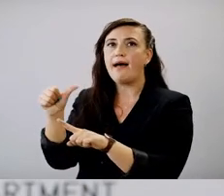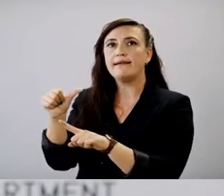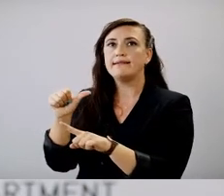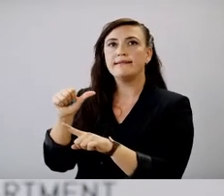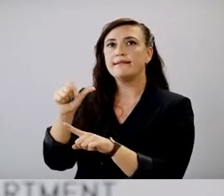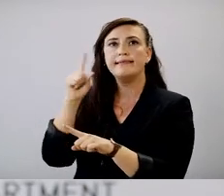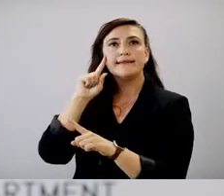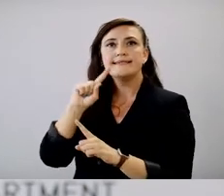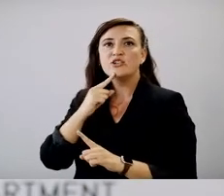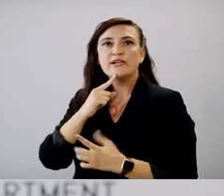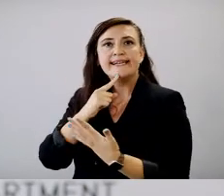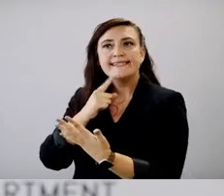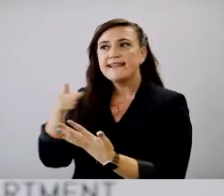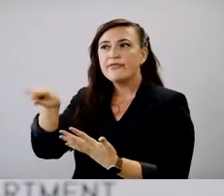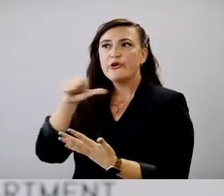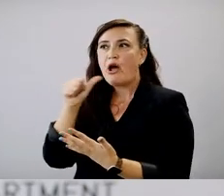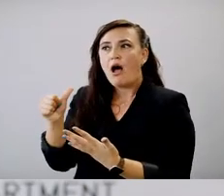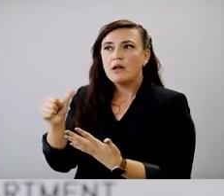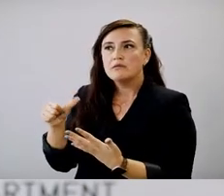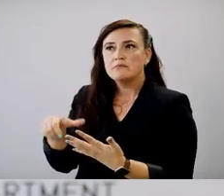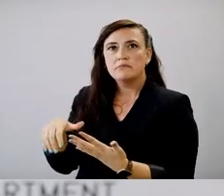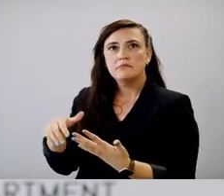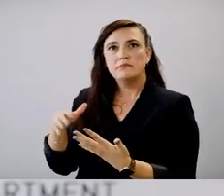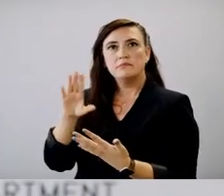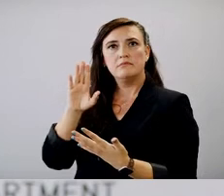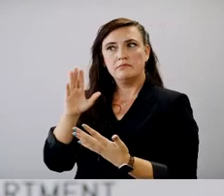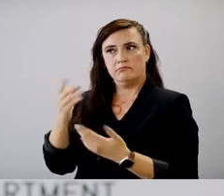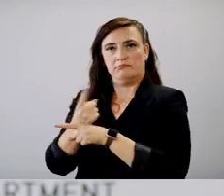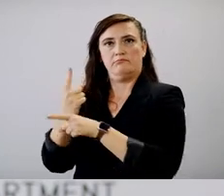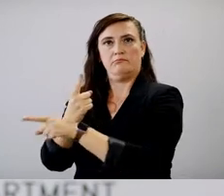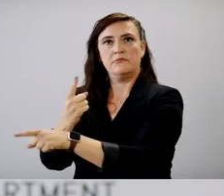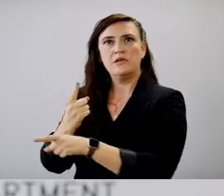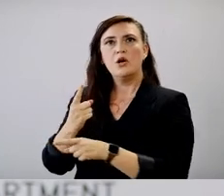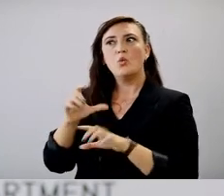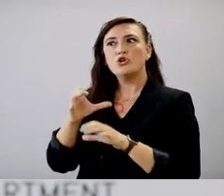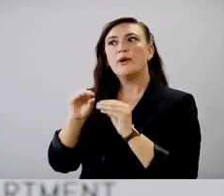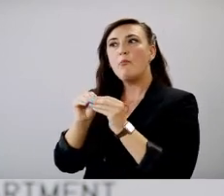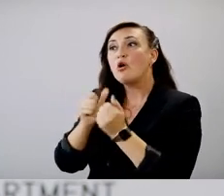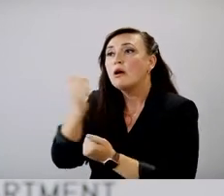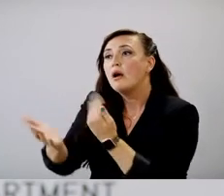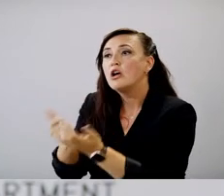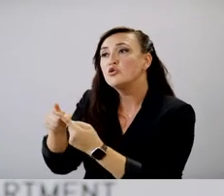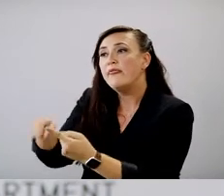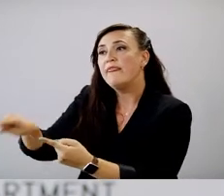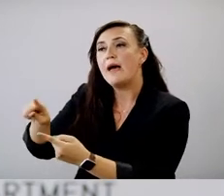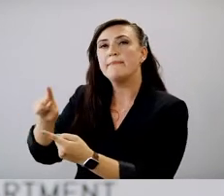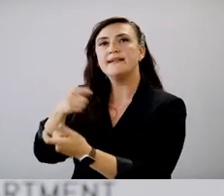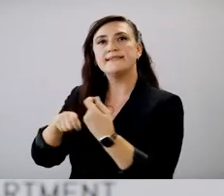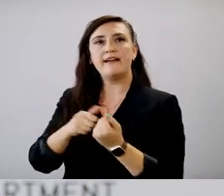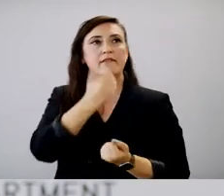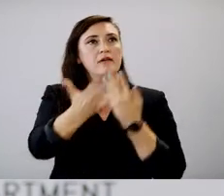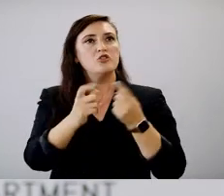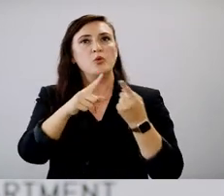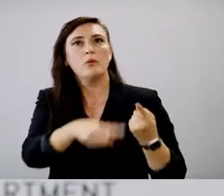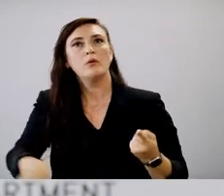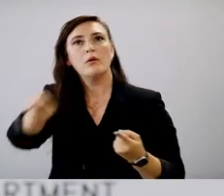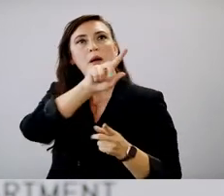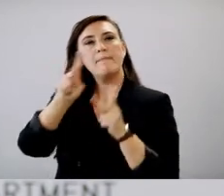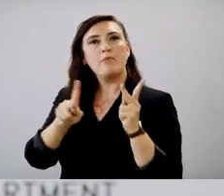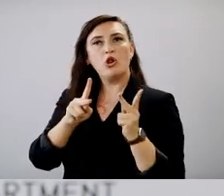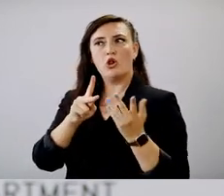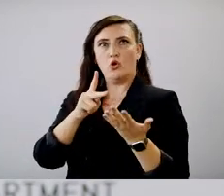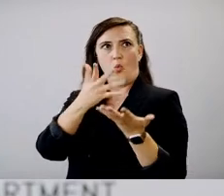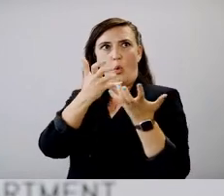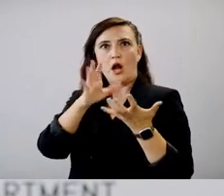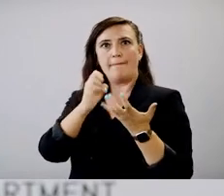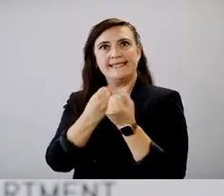serious enough? Why, why are we doing more for them and for other folks who basically